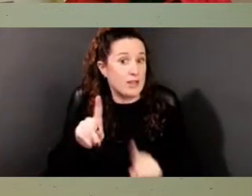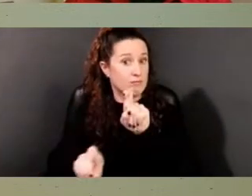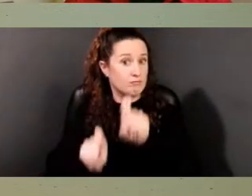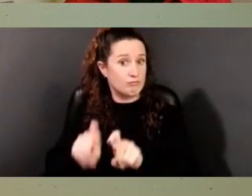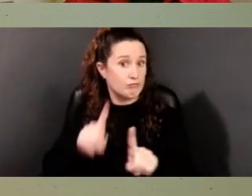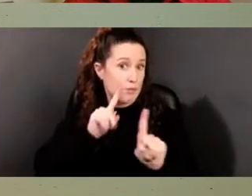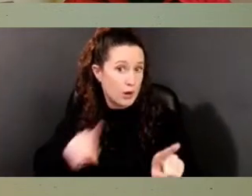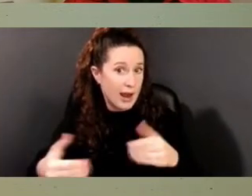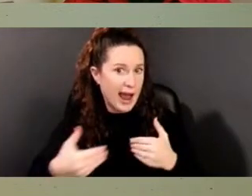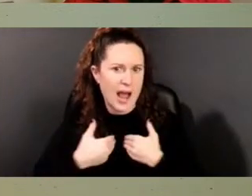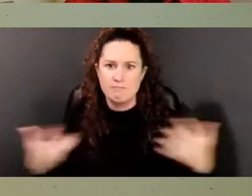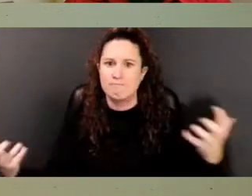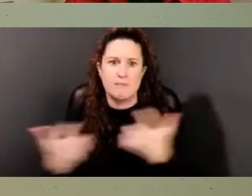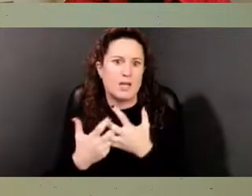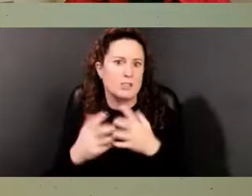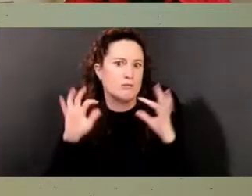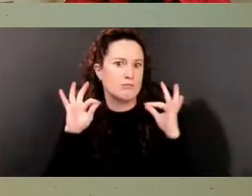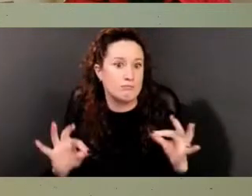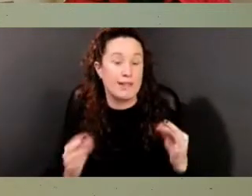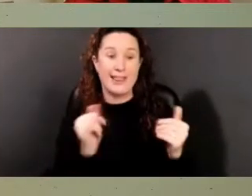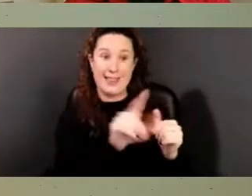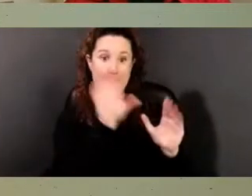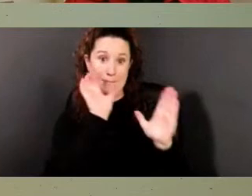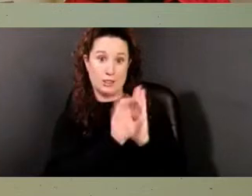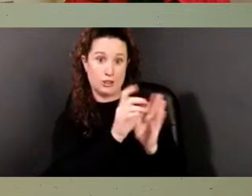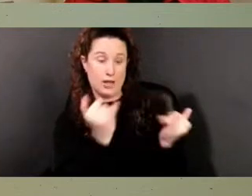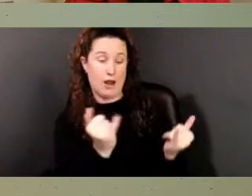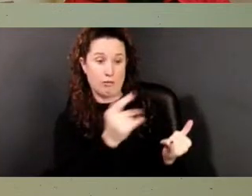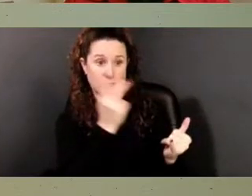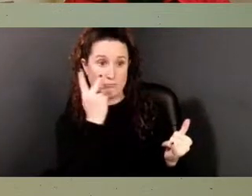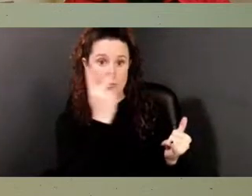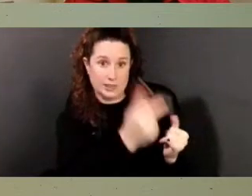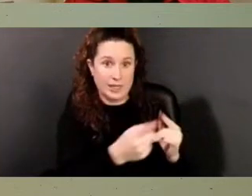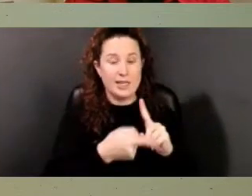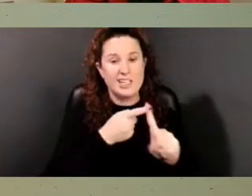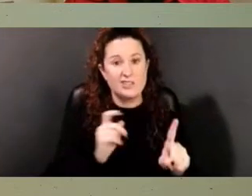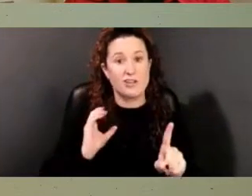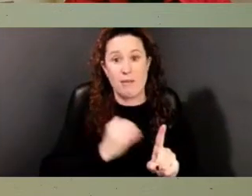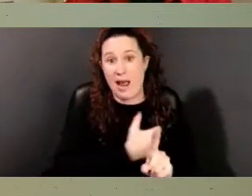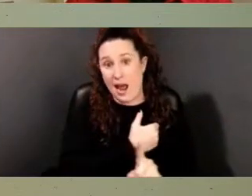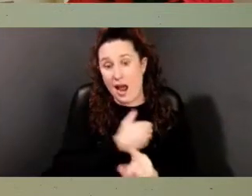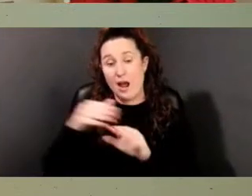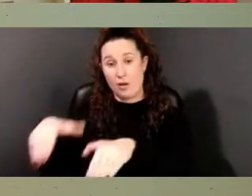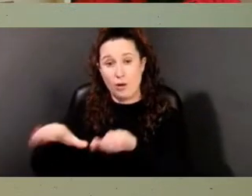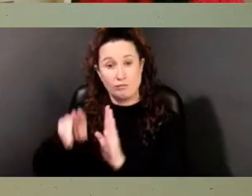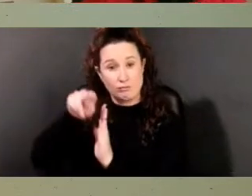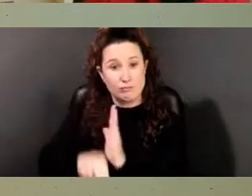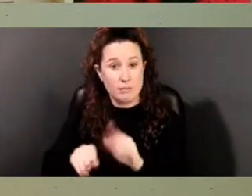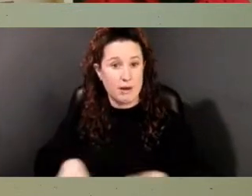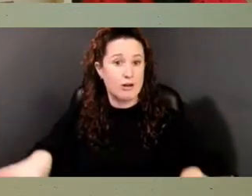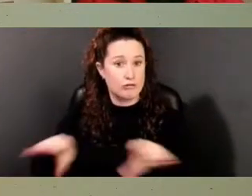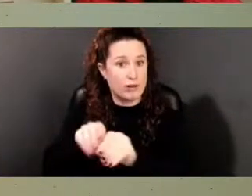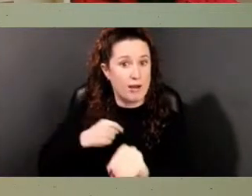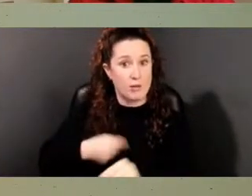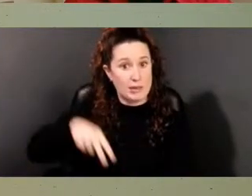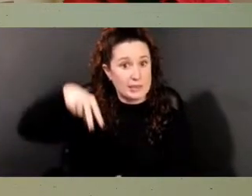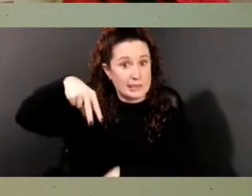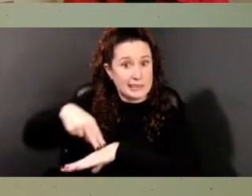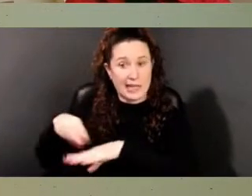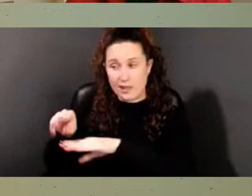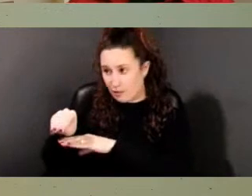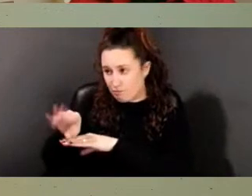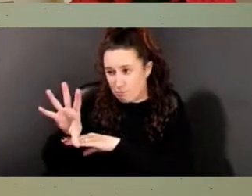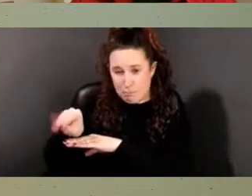image that you're now looking at was taken from the vantage point of the African burial ground. You can see part of the historic house